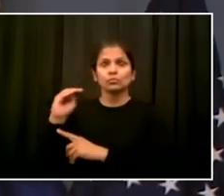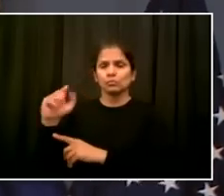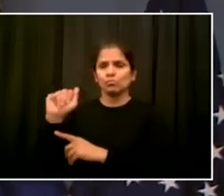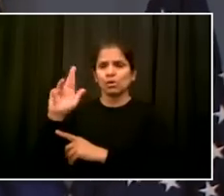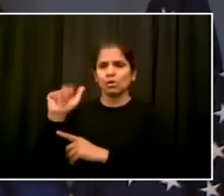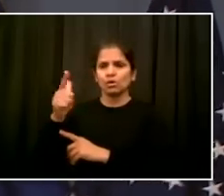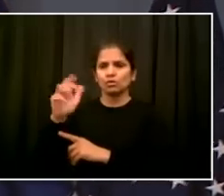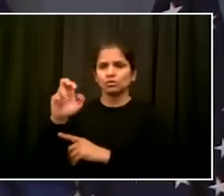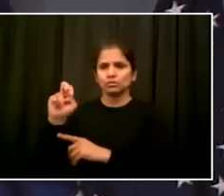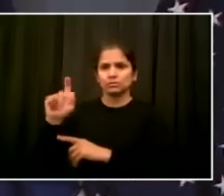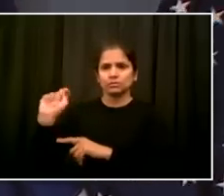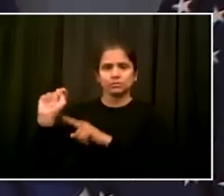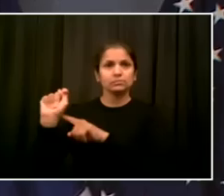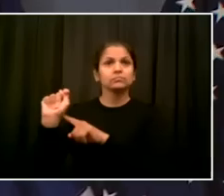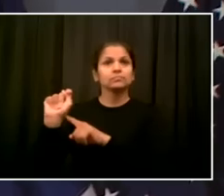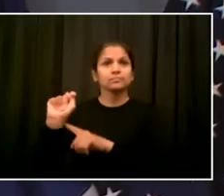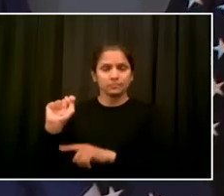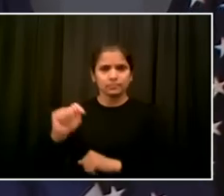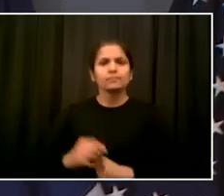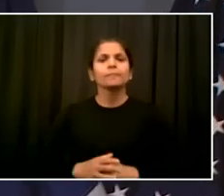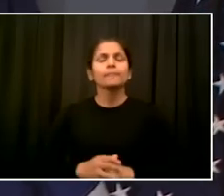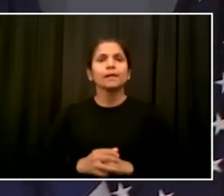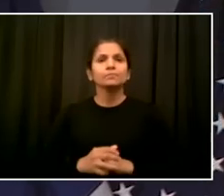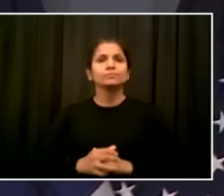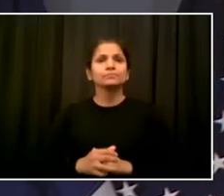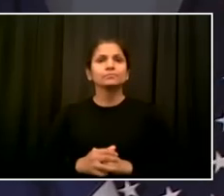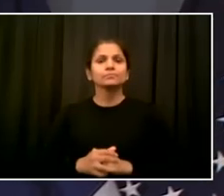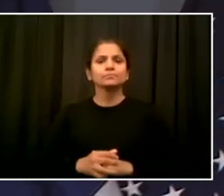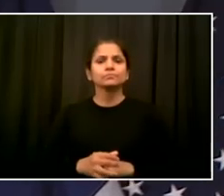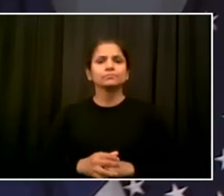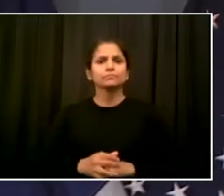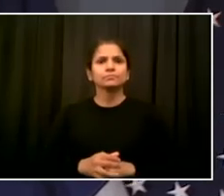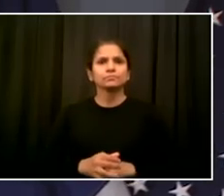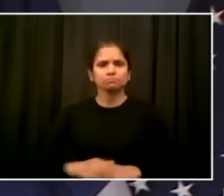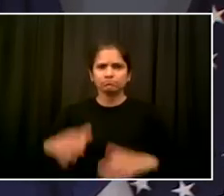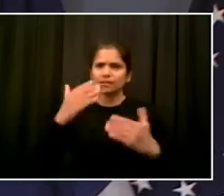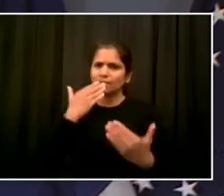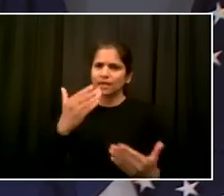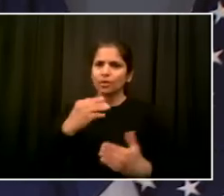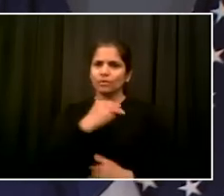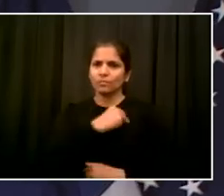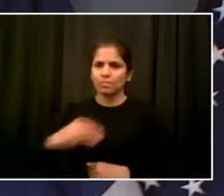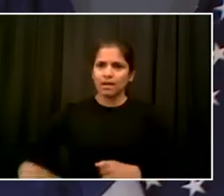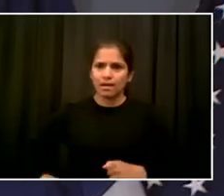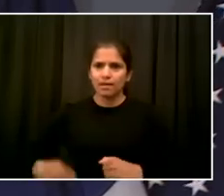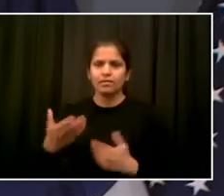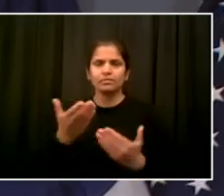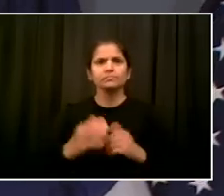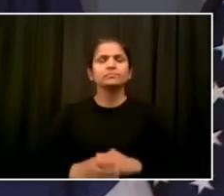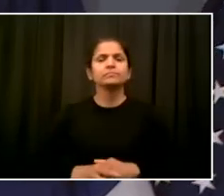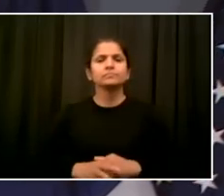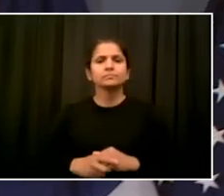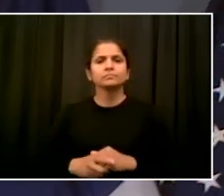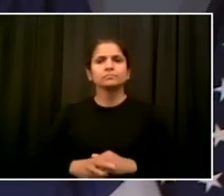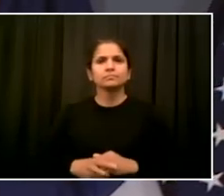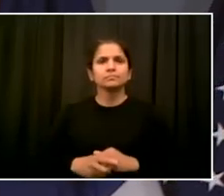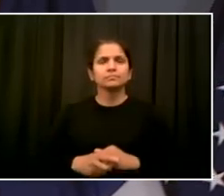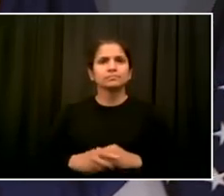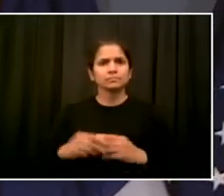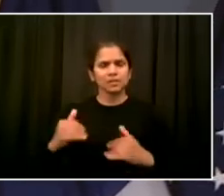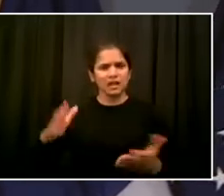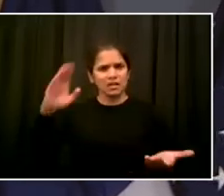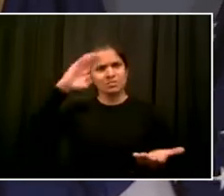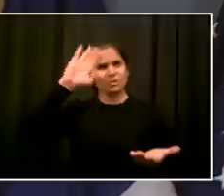Thank you, Mr. Mayor. I think we all know that our city is in crisis with the events of this weekend, only the latest